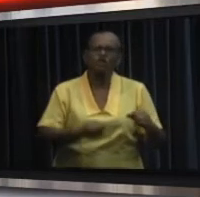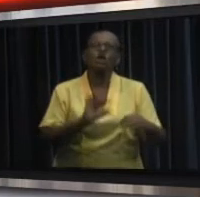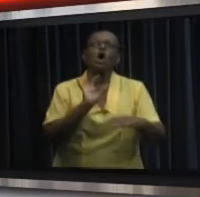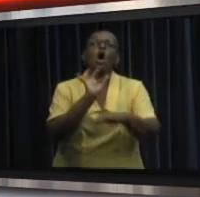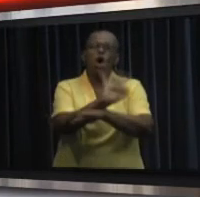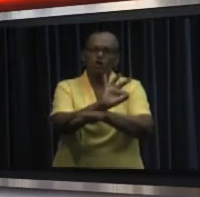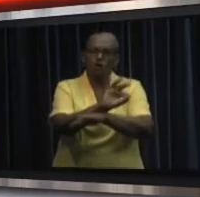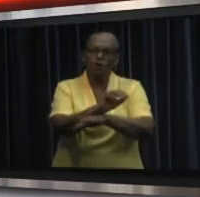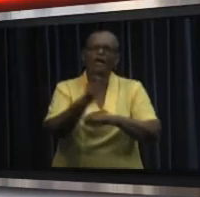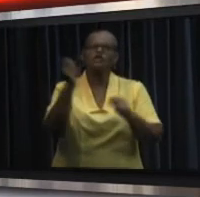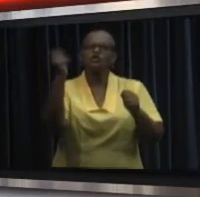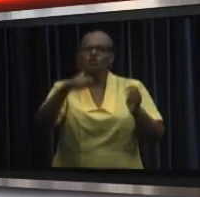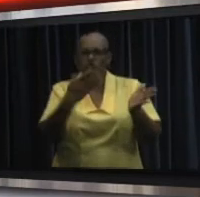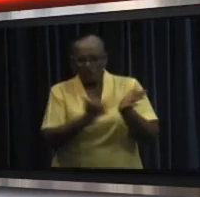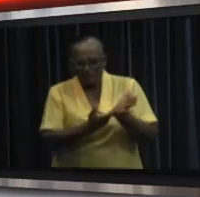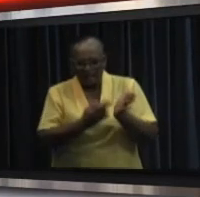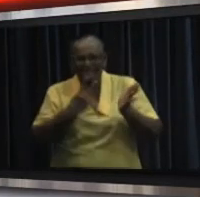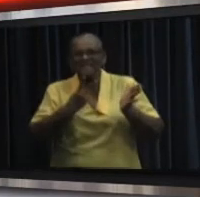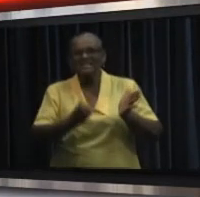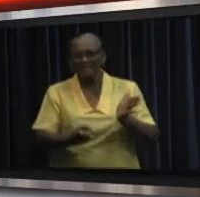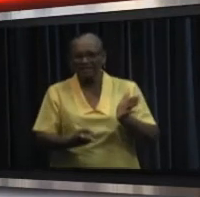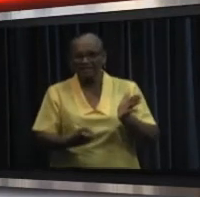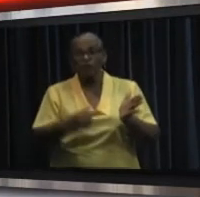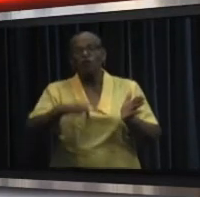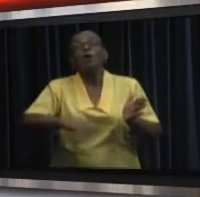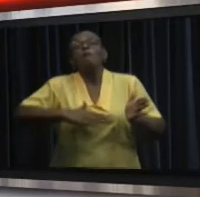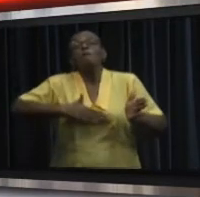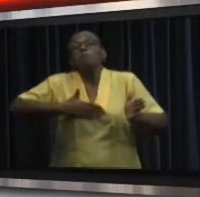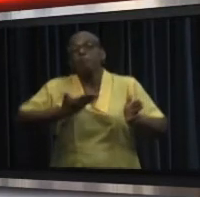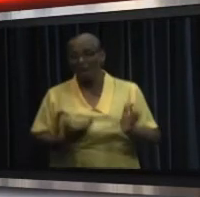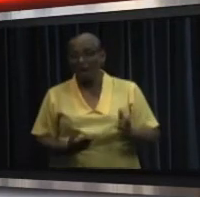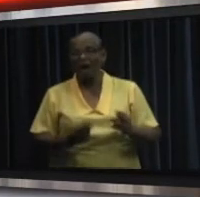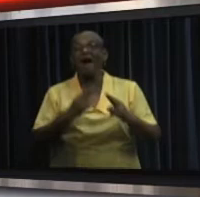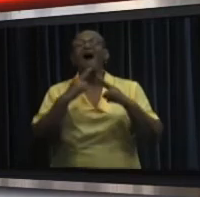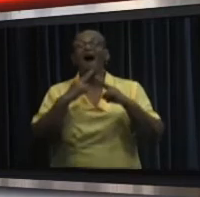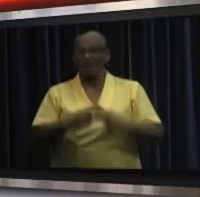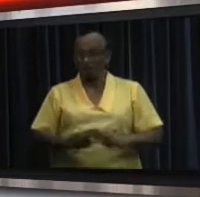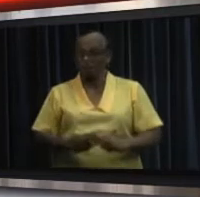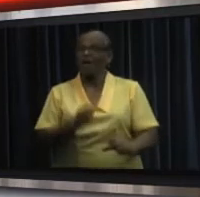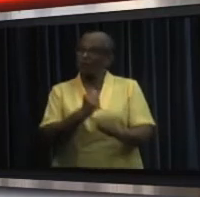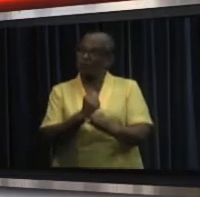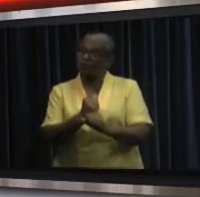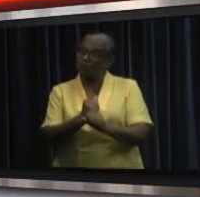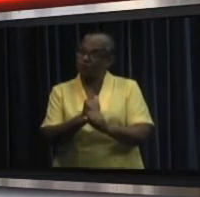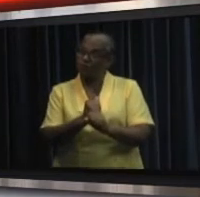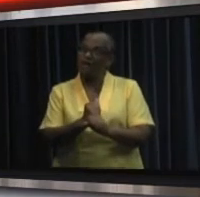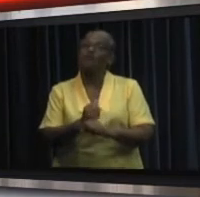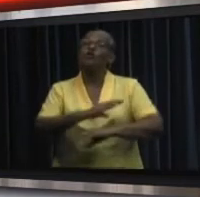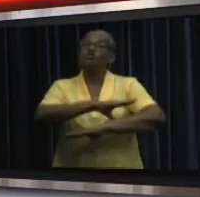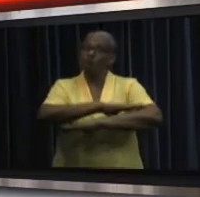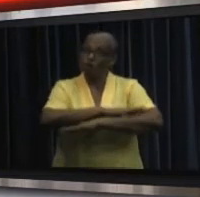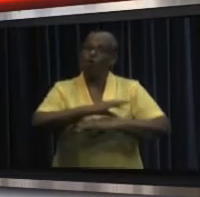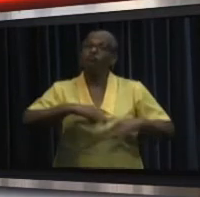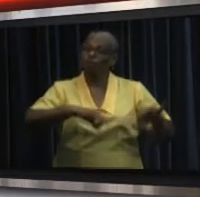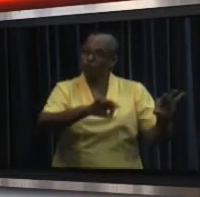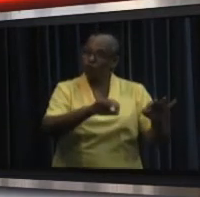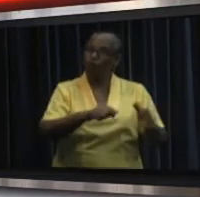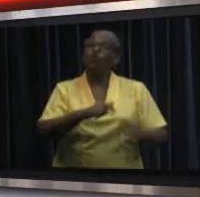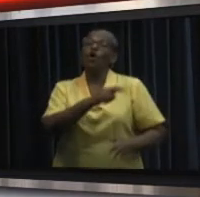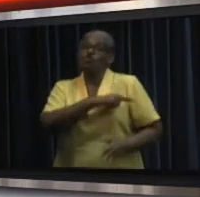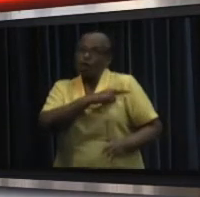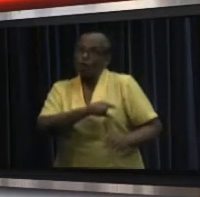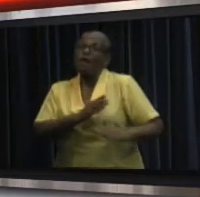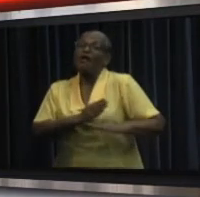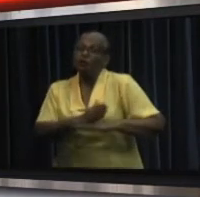to check for any other causes for bad educational results. It is important that agreements are observed